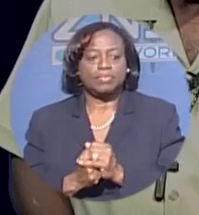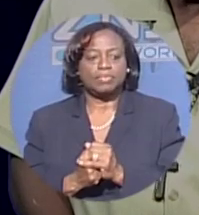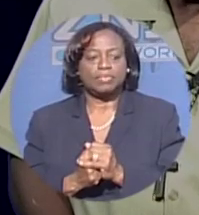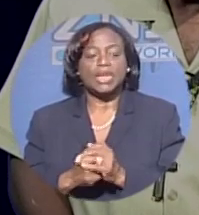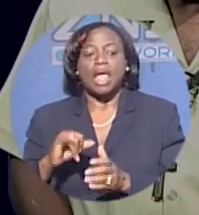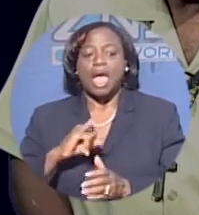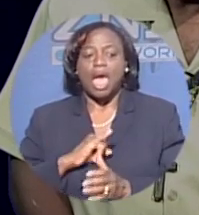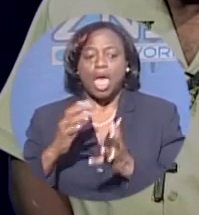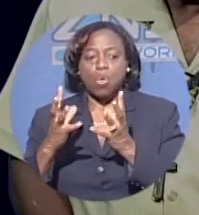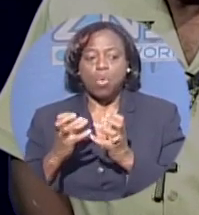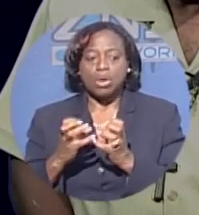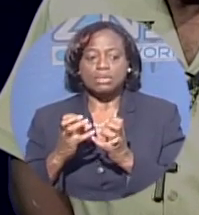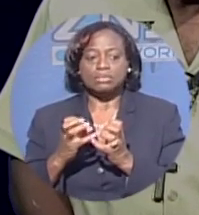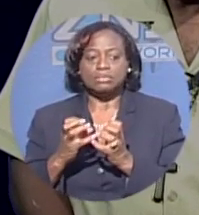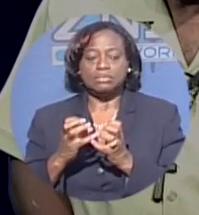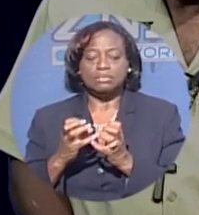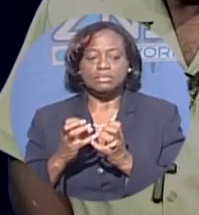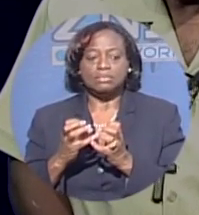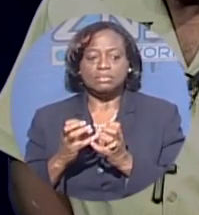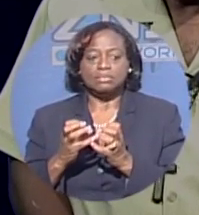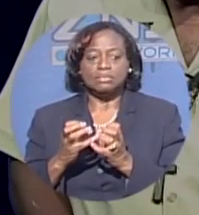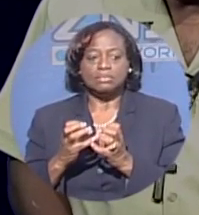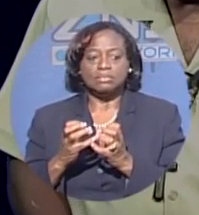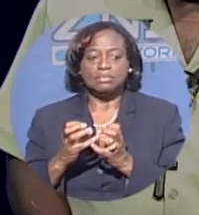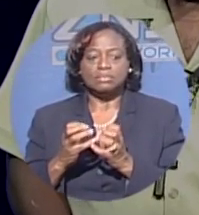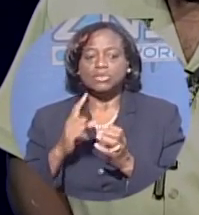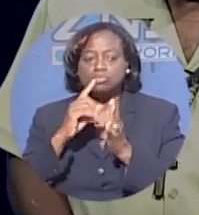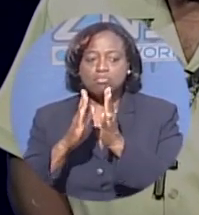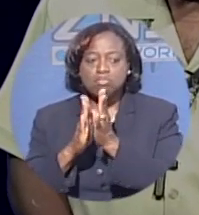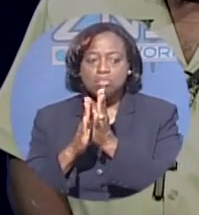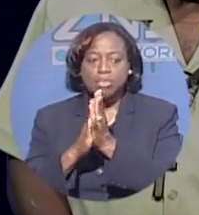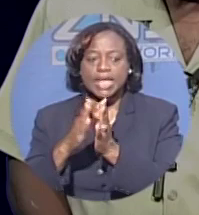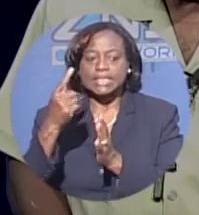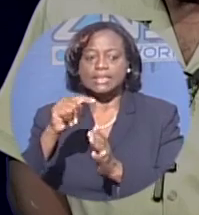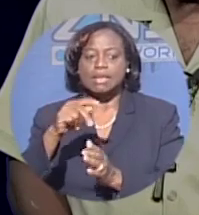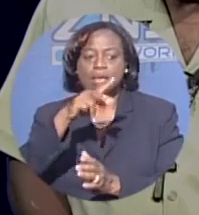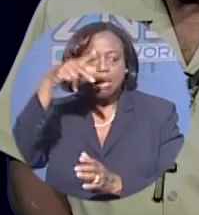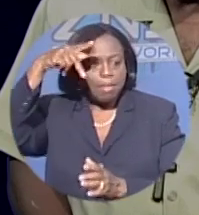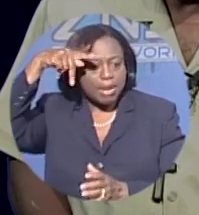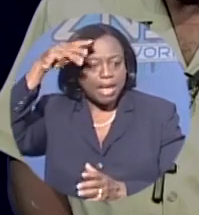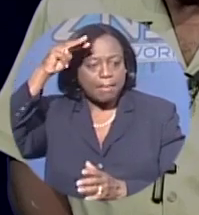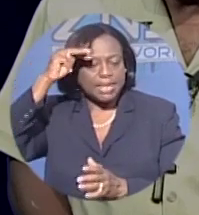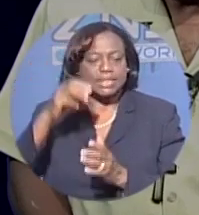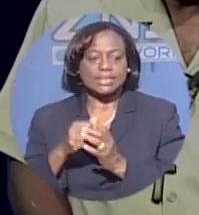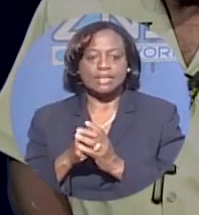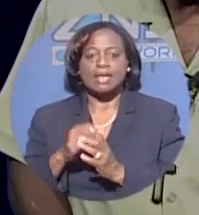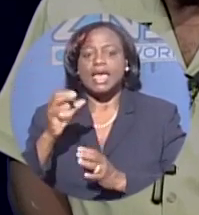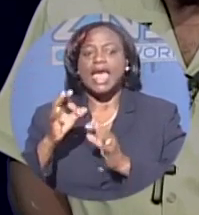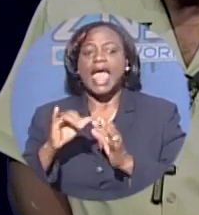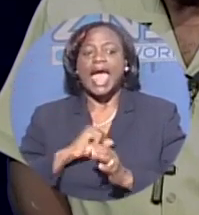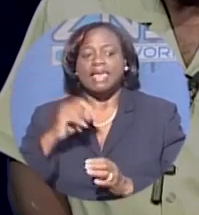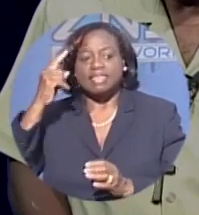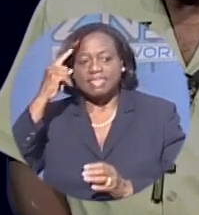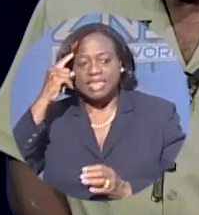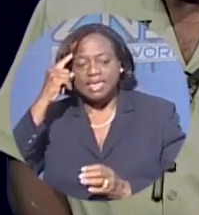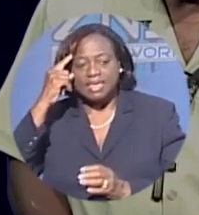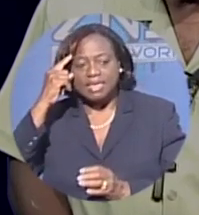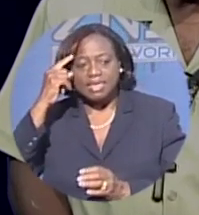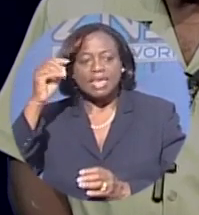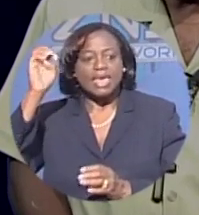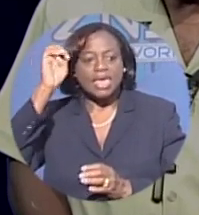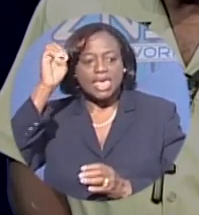want to commend the Prime Minister. I think, if I may, I think he redeemed himself from